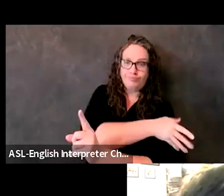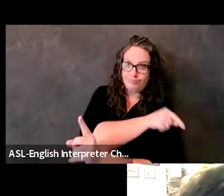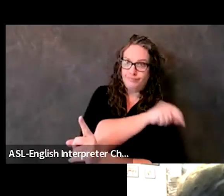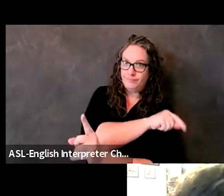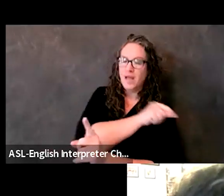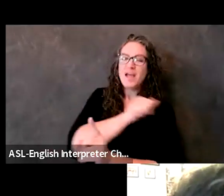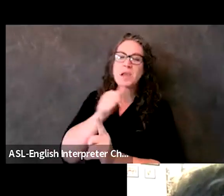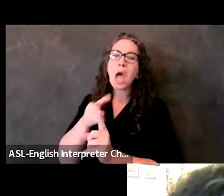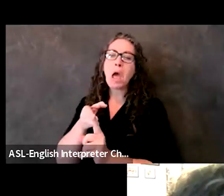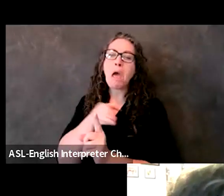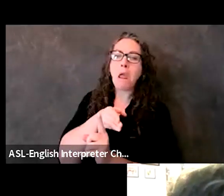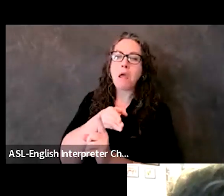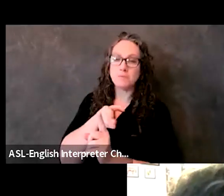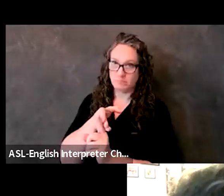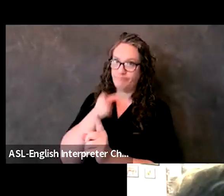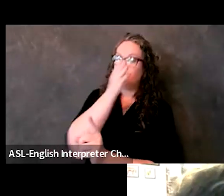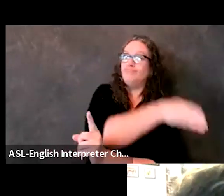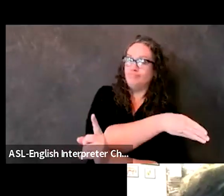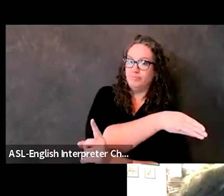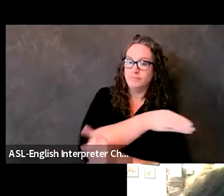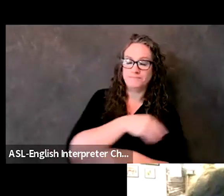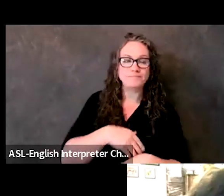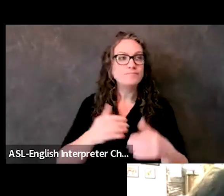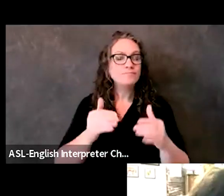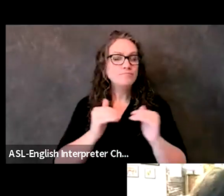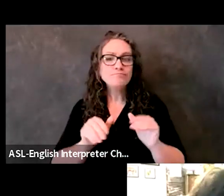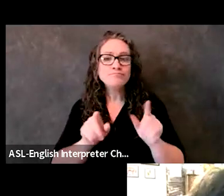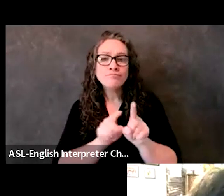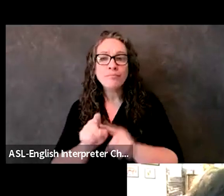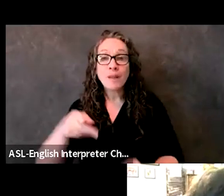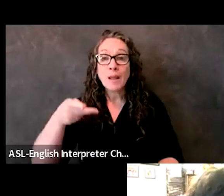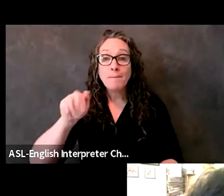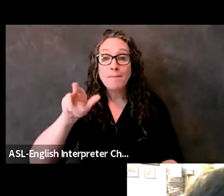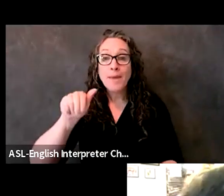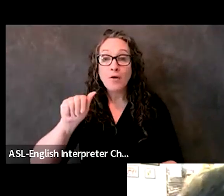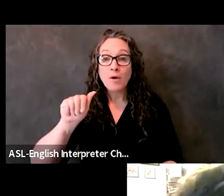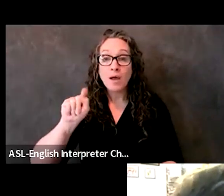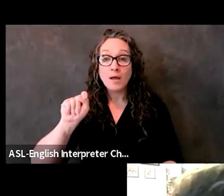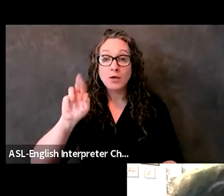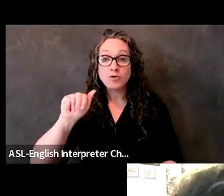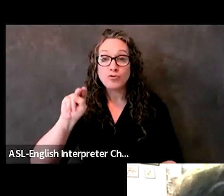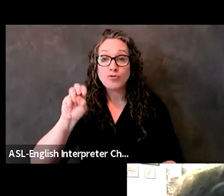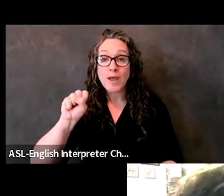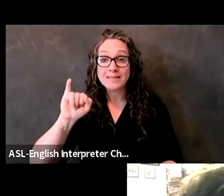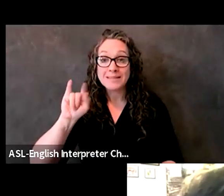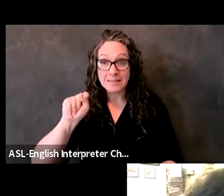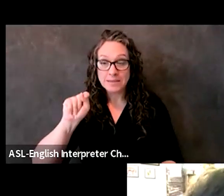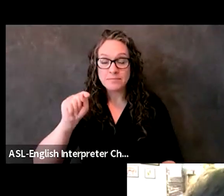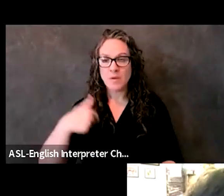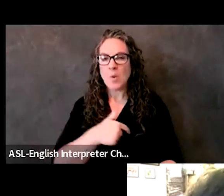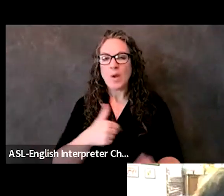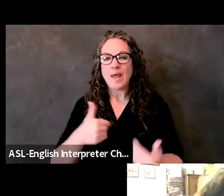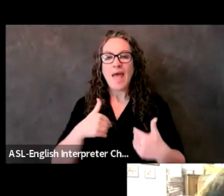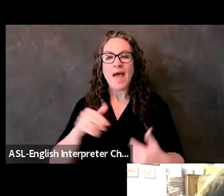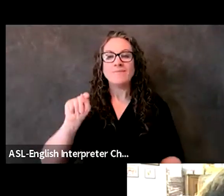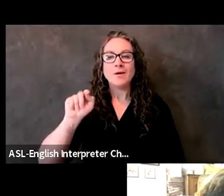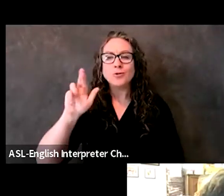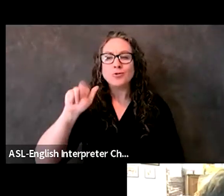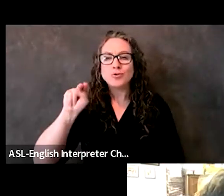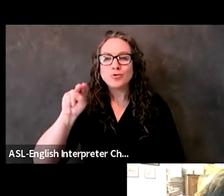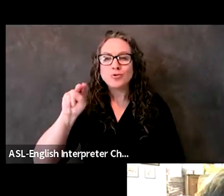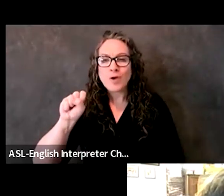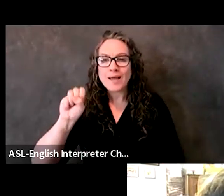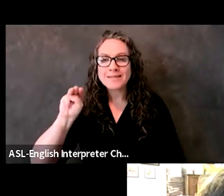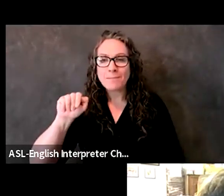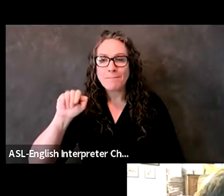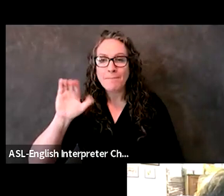a local, uh, group that we've put together called transmac. Uh, it involves local, uh, transit providers that also have paratransit